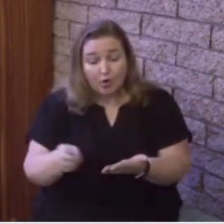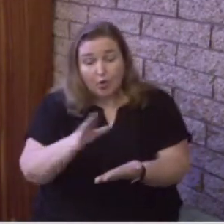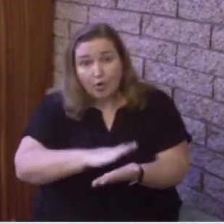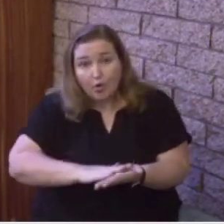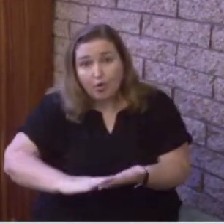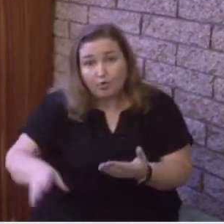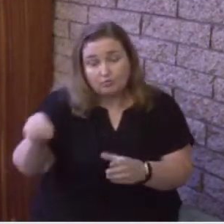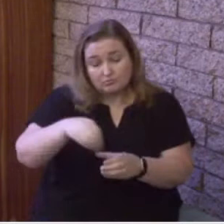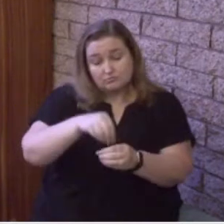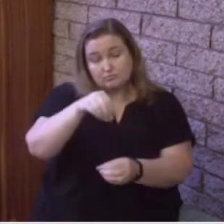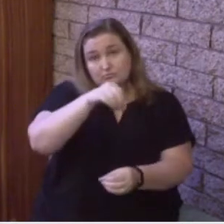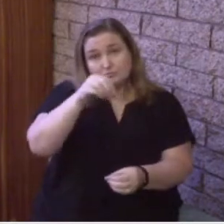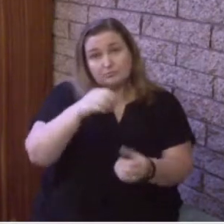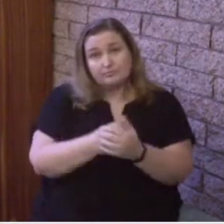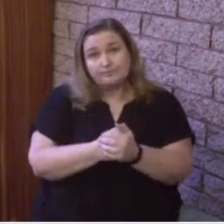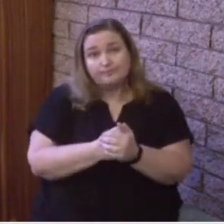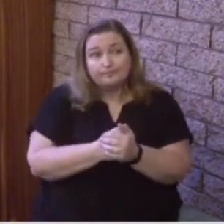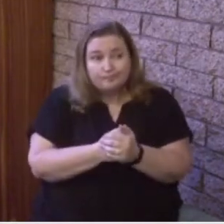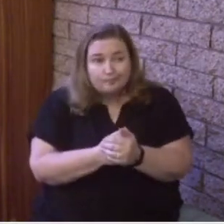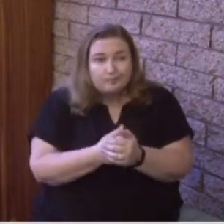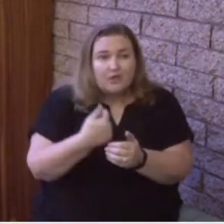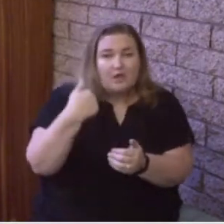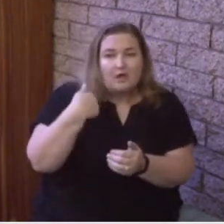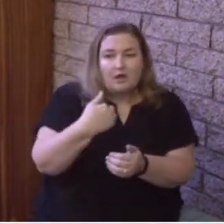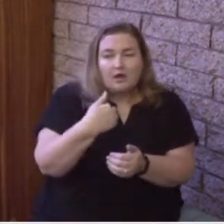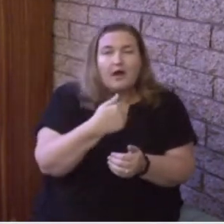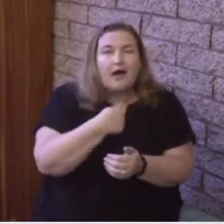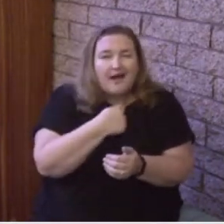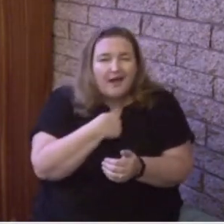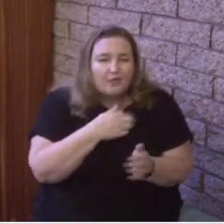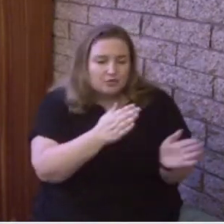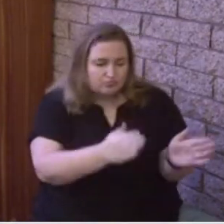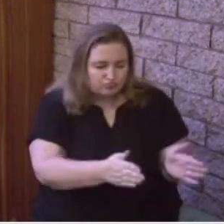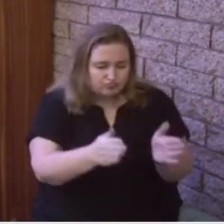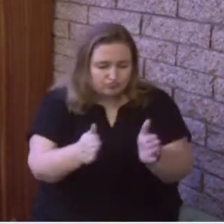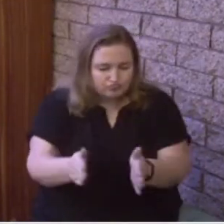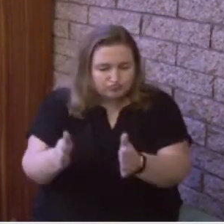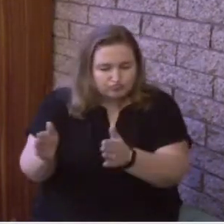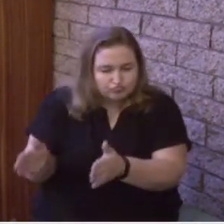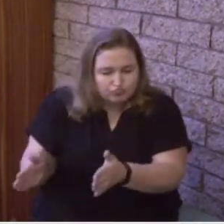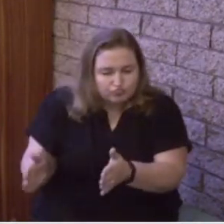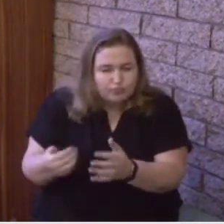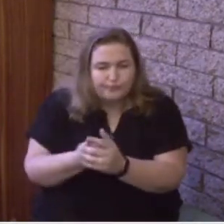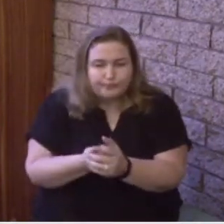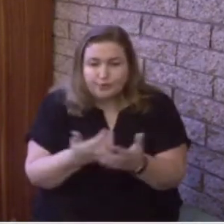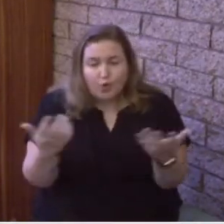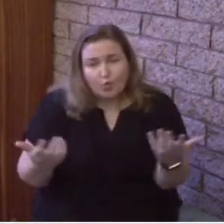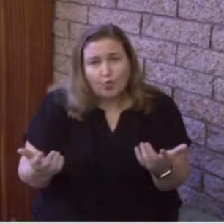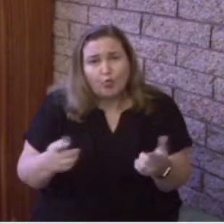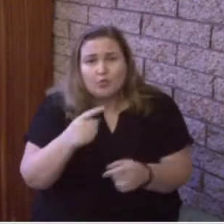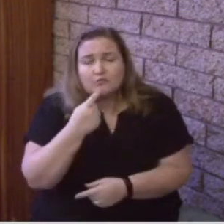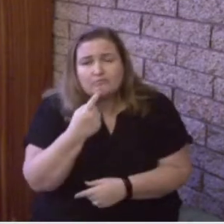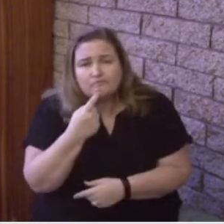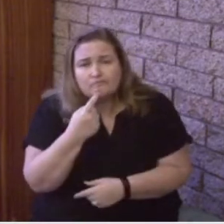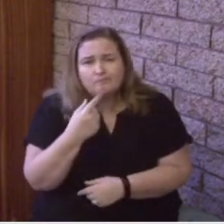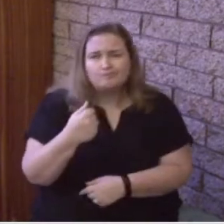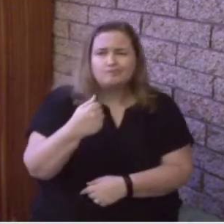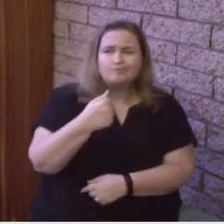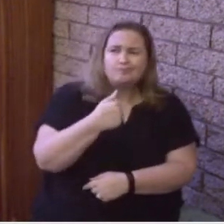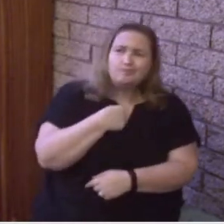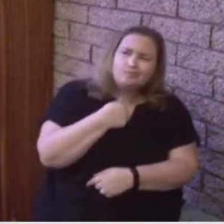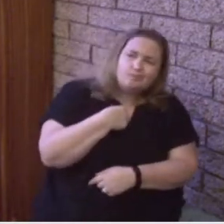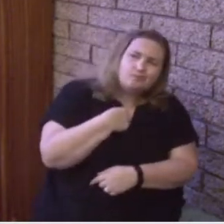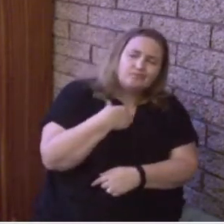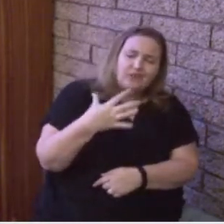Now, as I was preparing for this portion of the series, I came to the opinion, and maybe it's